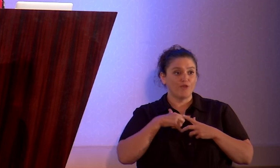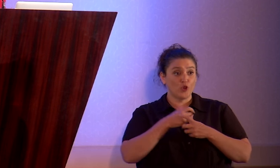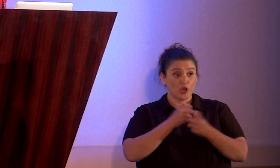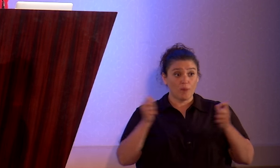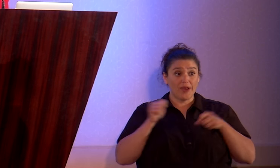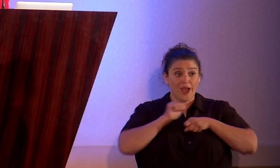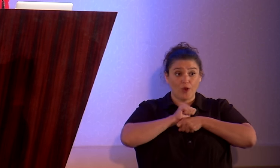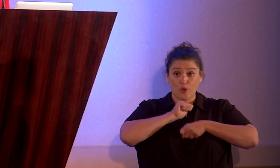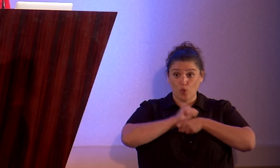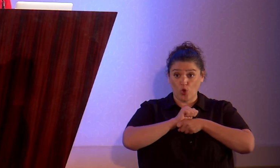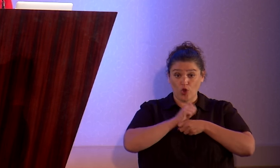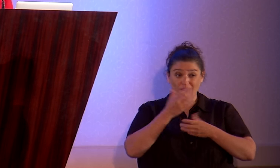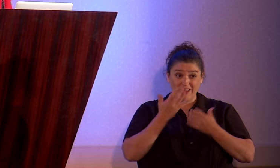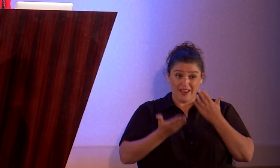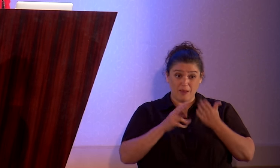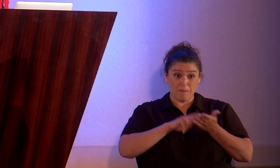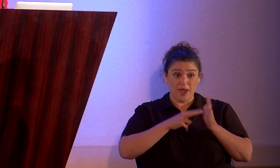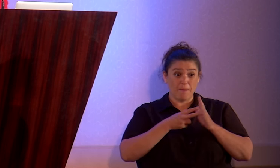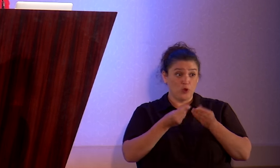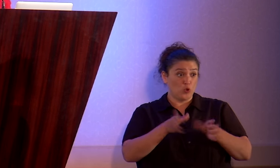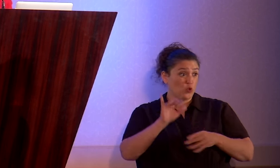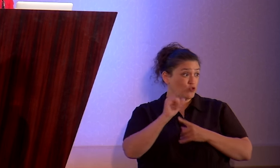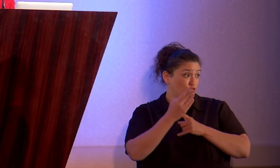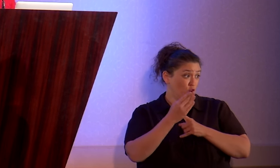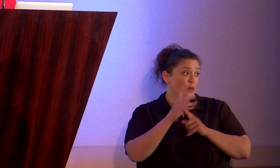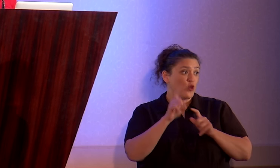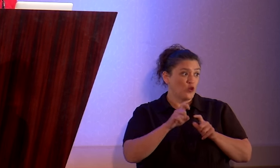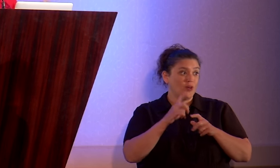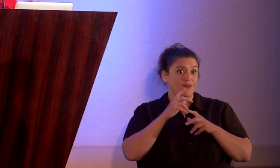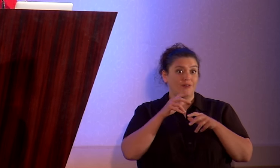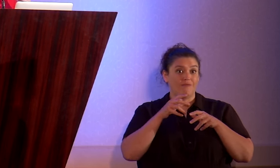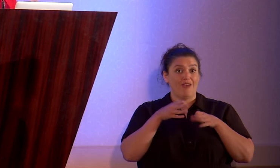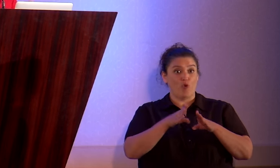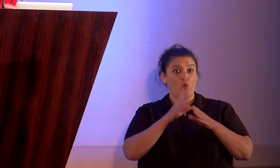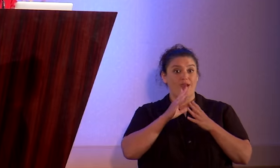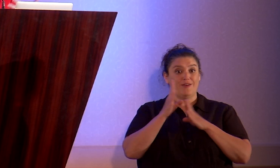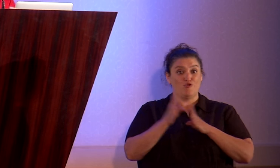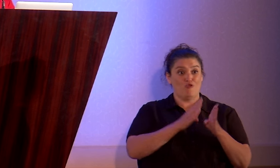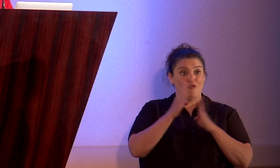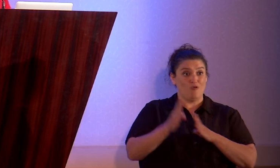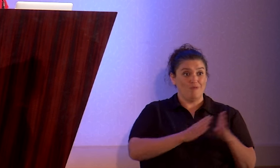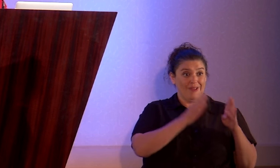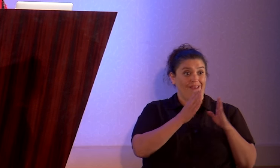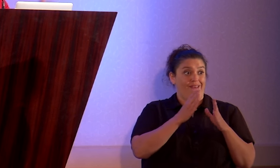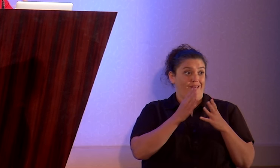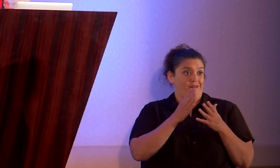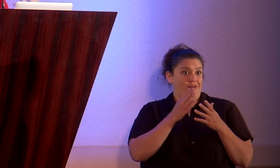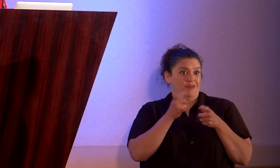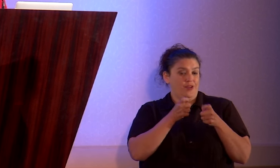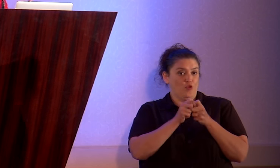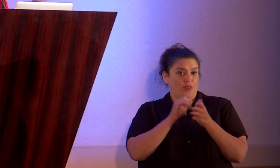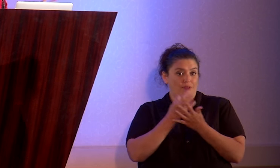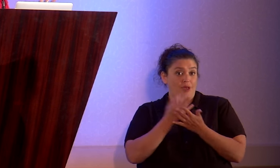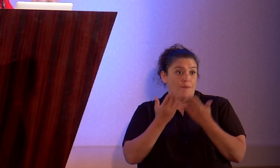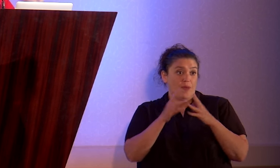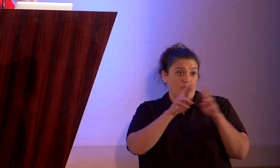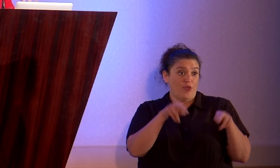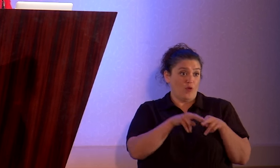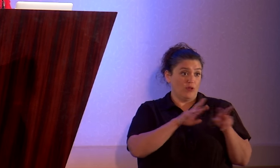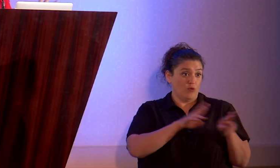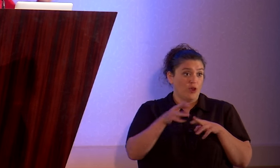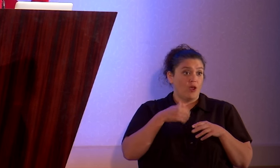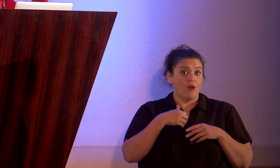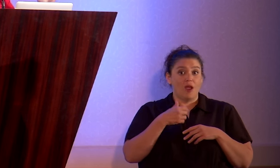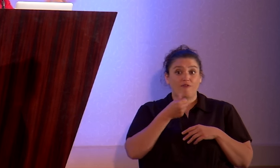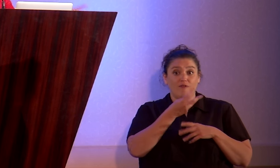it might endanger your job, make sure you can cope with that financially. know, maybe have a plan B. Have your resume in place. If you can, have a couple months' salary in